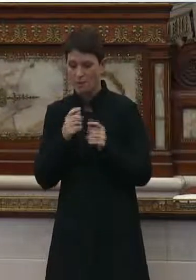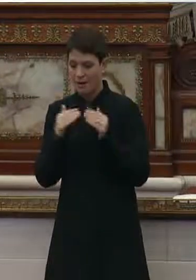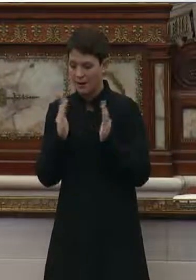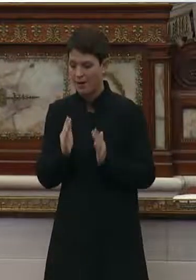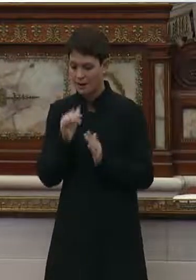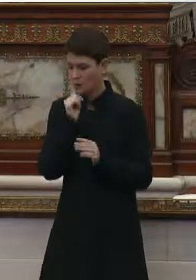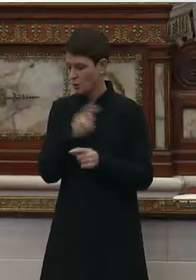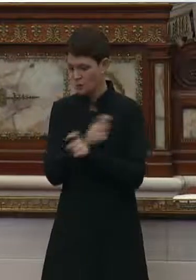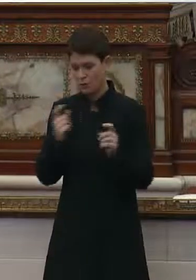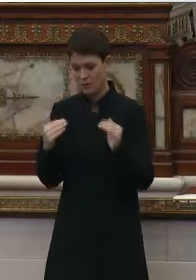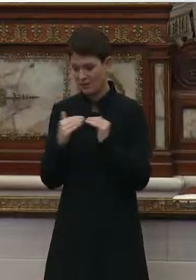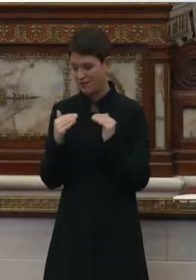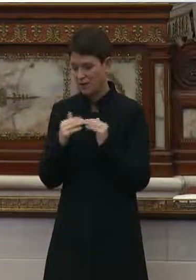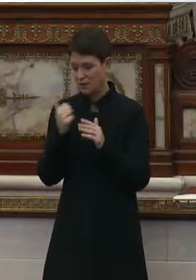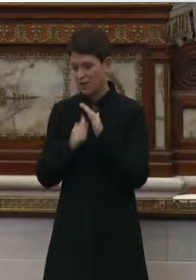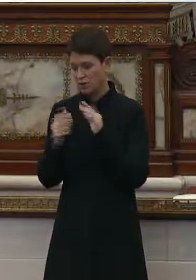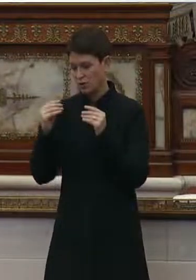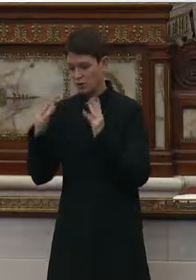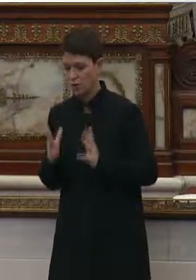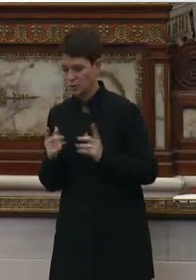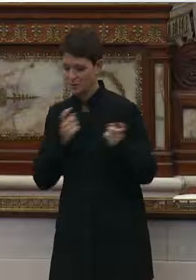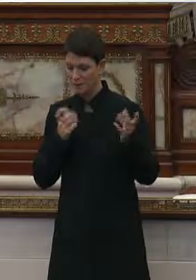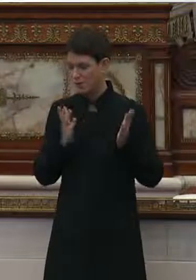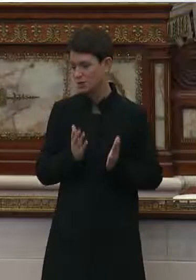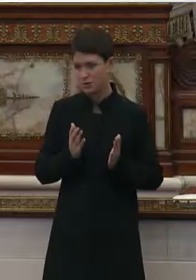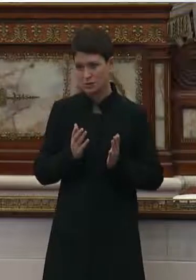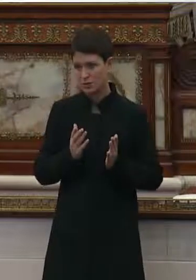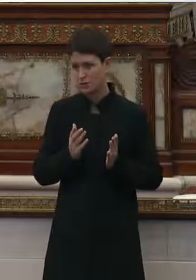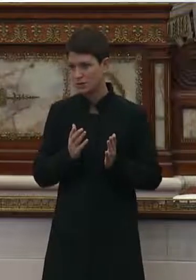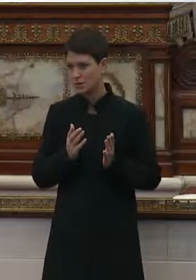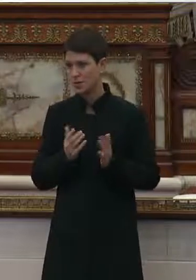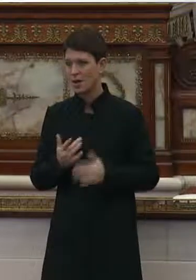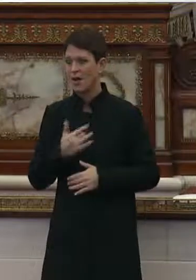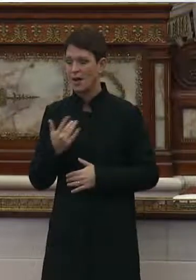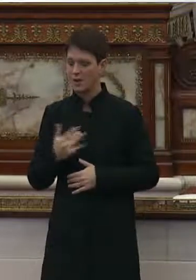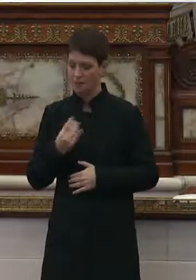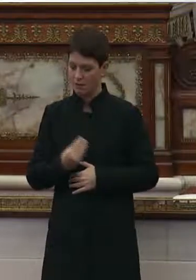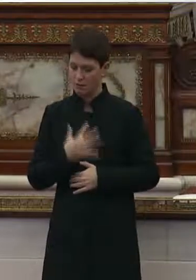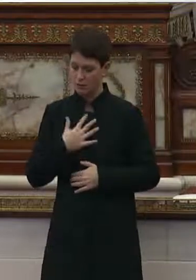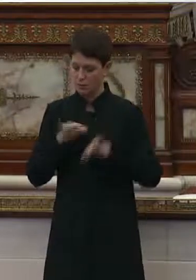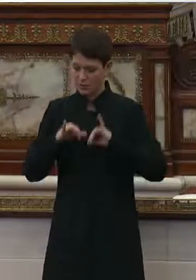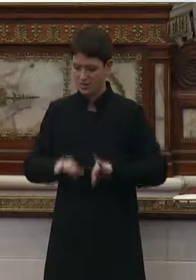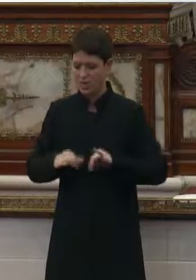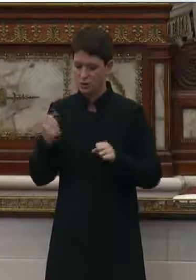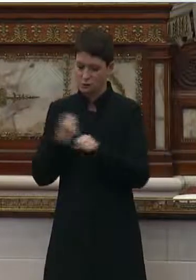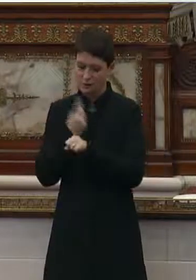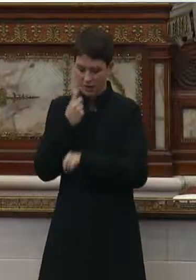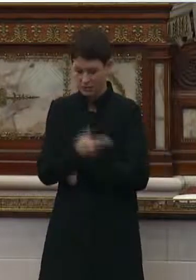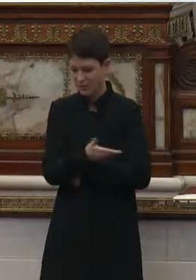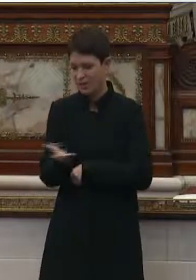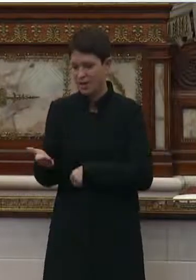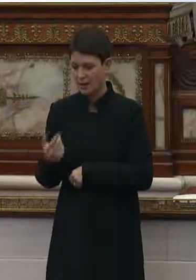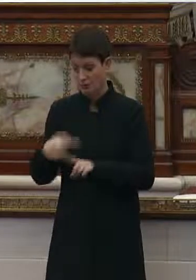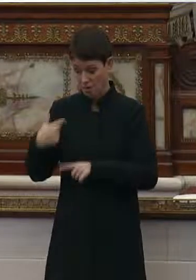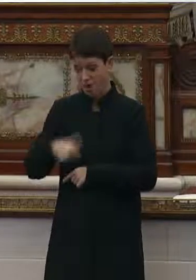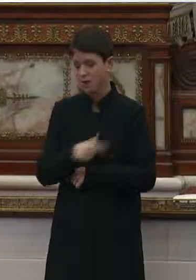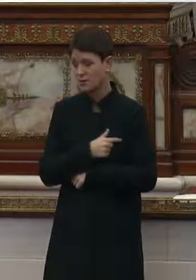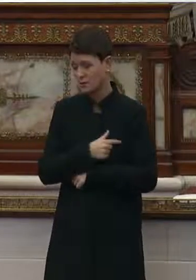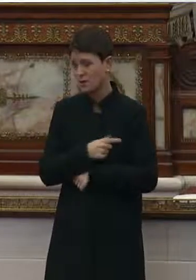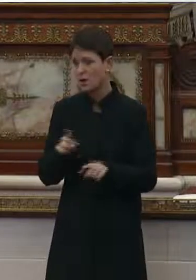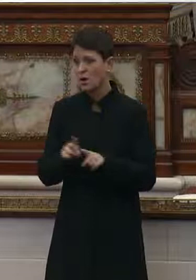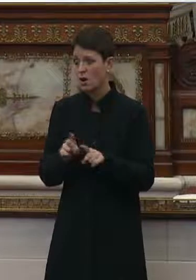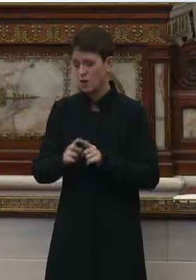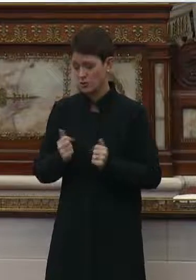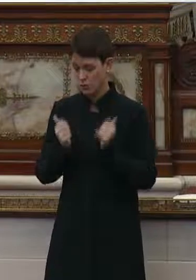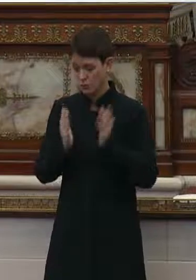-workers were being treated by the owners and the management. And I just felt compelled to stay there to try to fight for all of us and and also